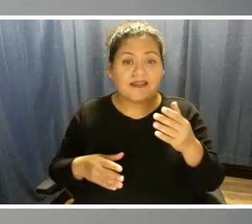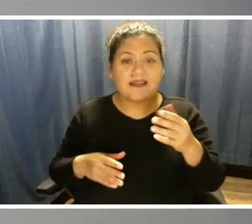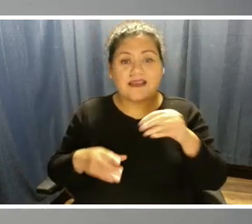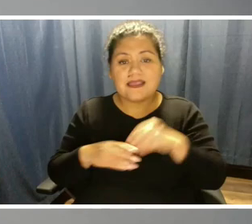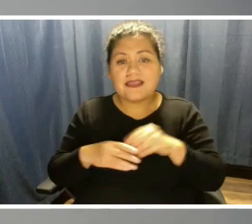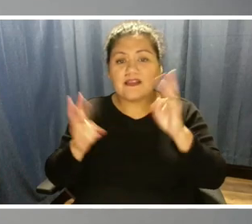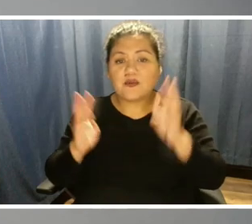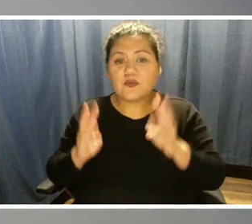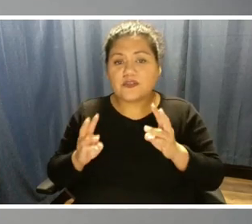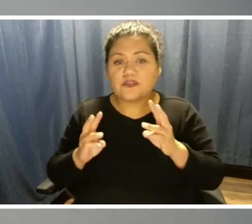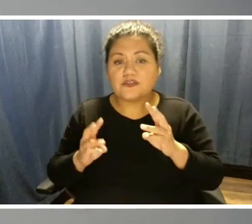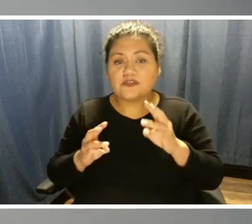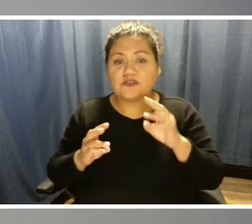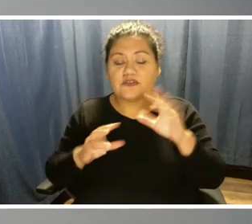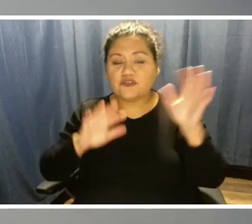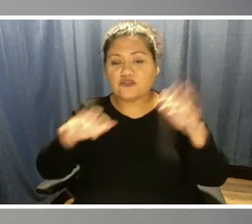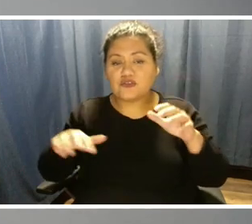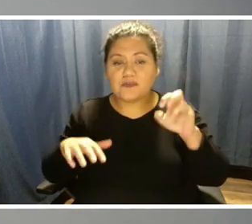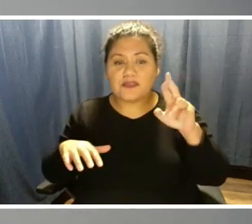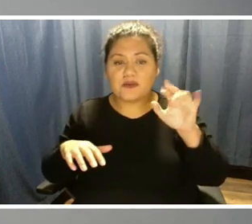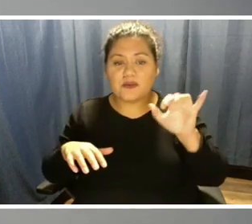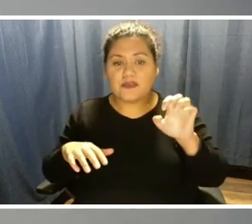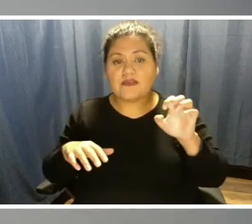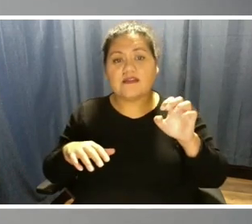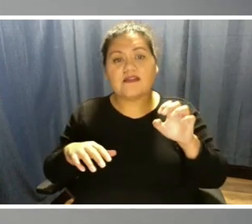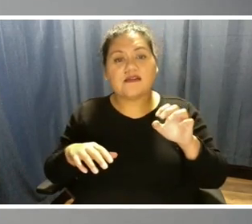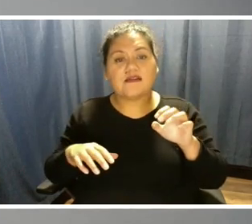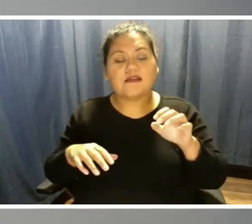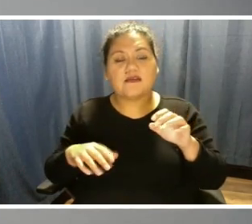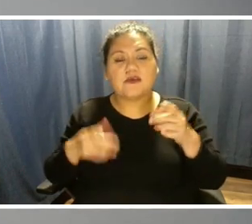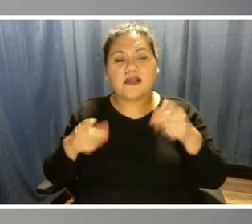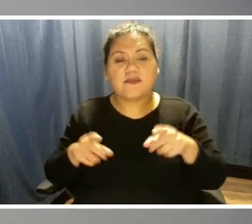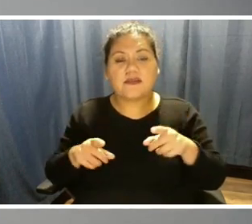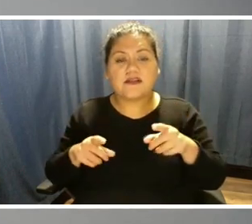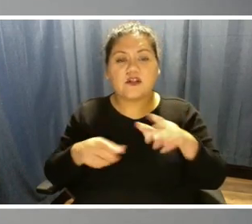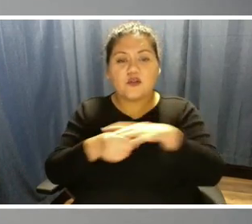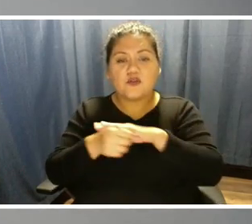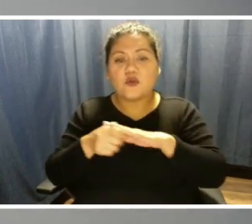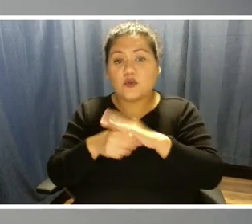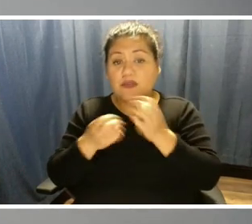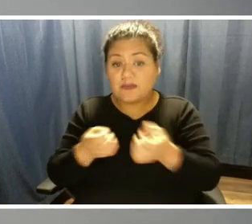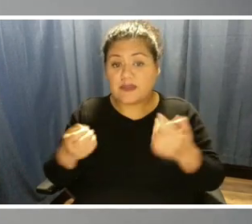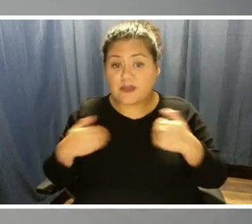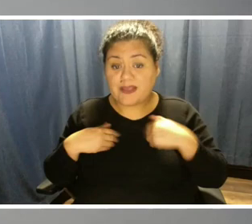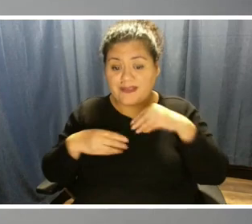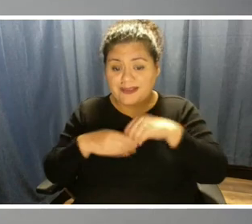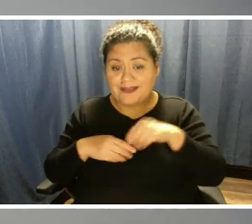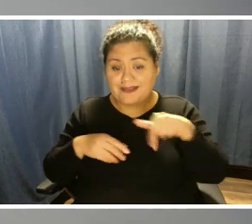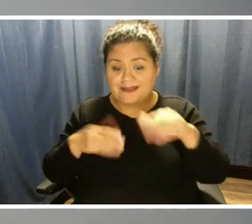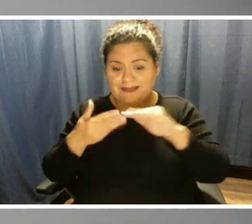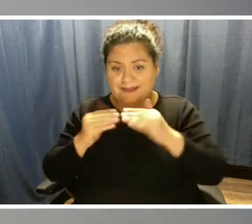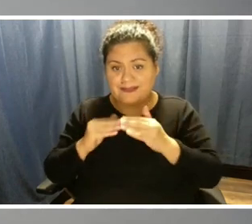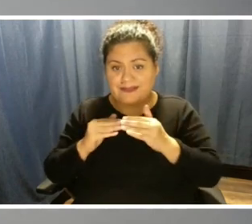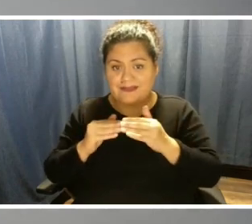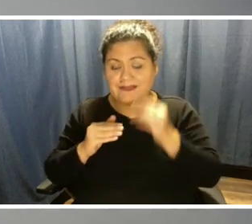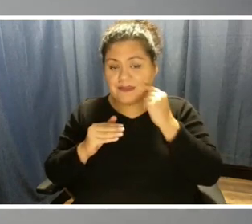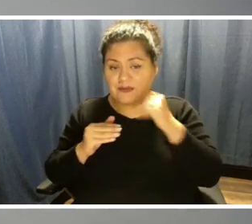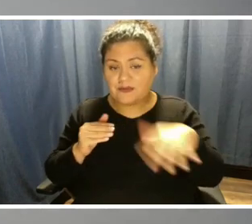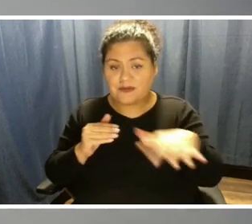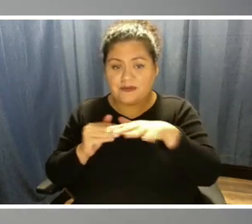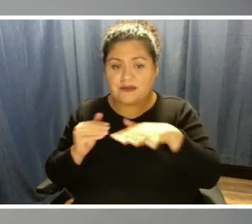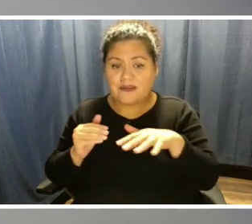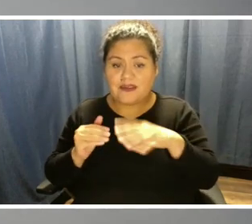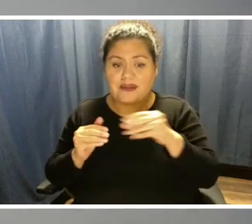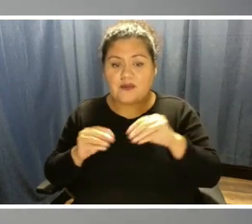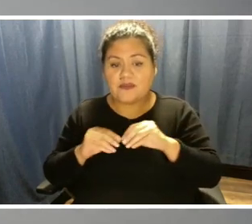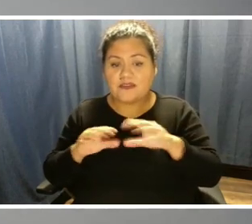there's two elements, right? There's the local equipment that we have in this city, and how we, you know, shed load, and we made